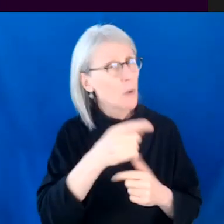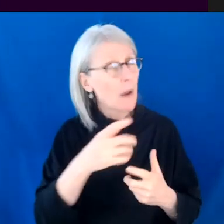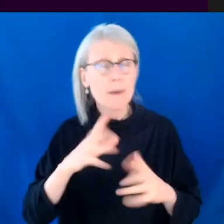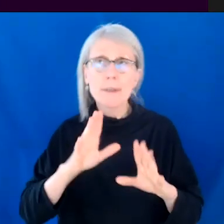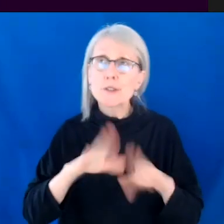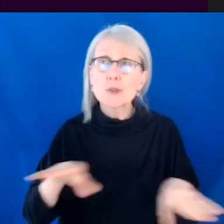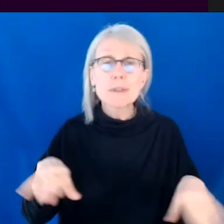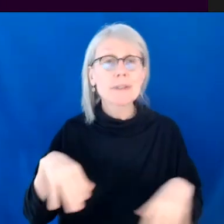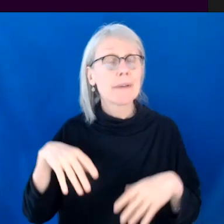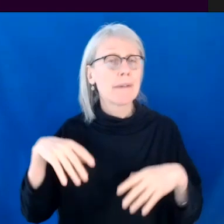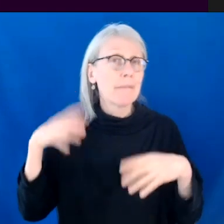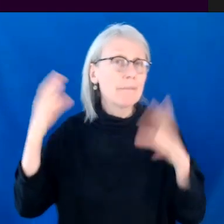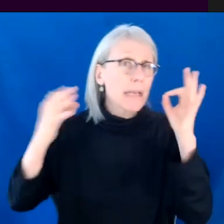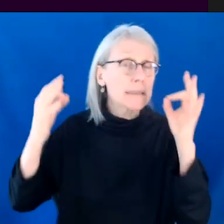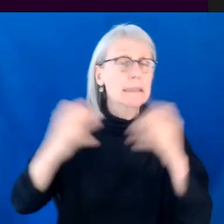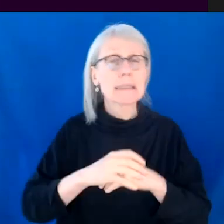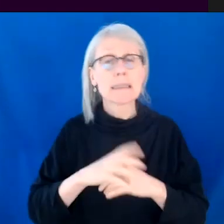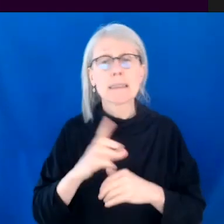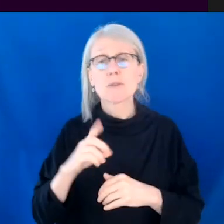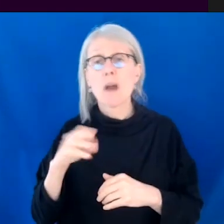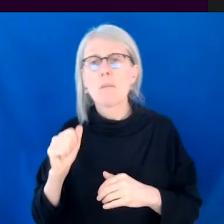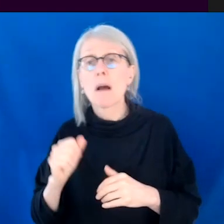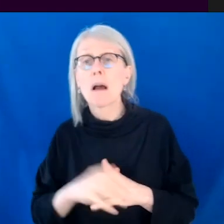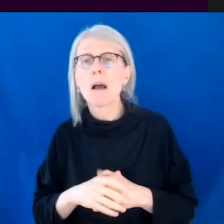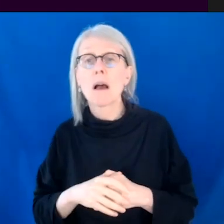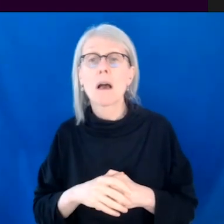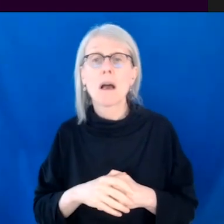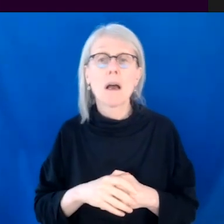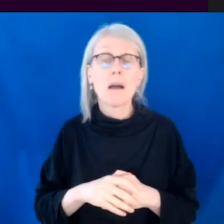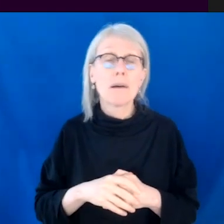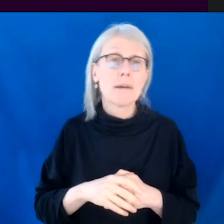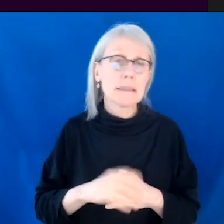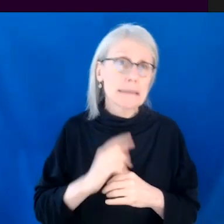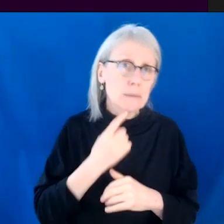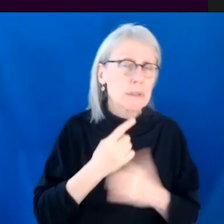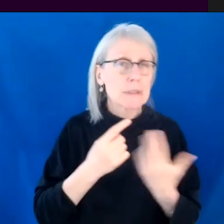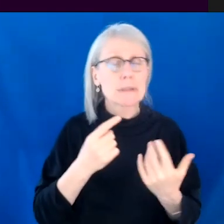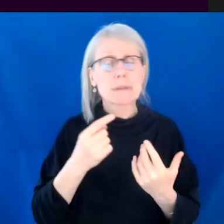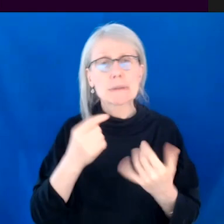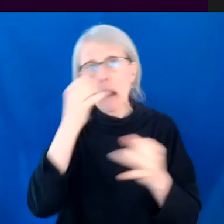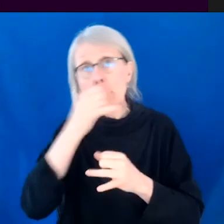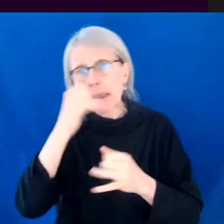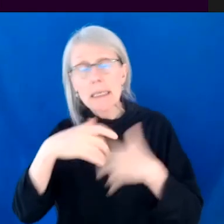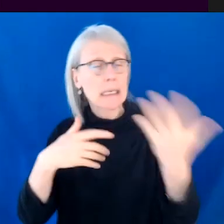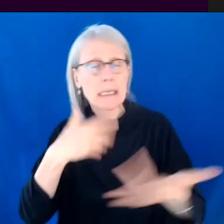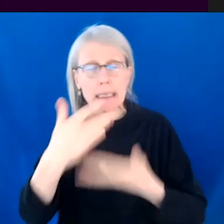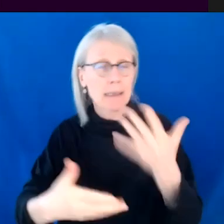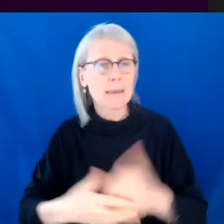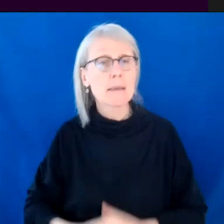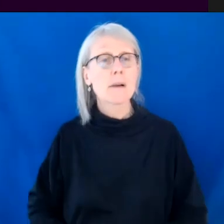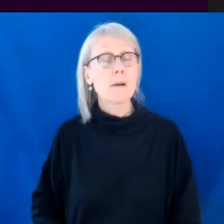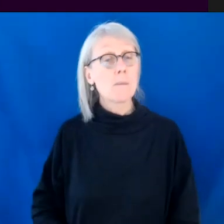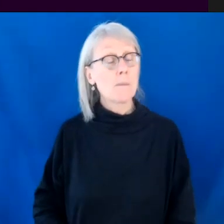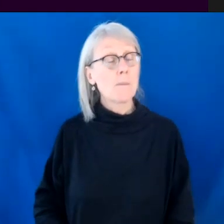drama, uh, you did the Porter is a period drama, like comedy. I mean, you just said you love drama, but yes, but I, but